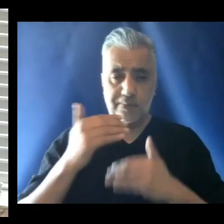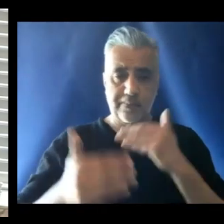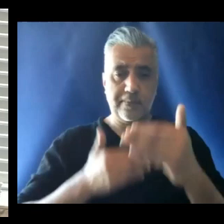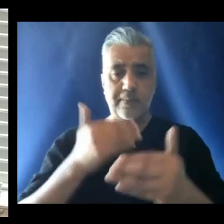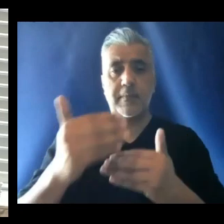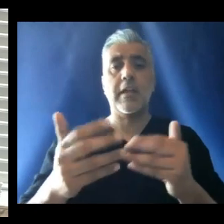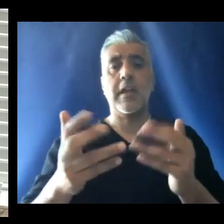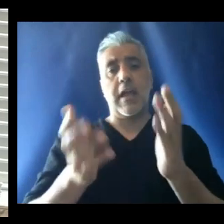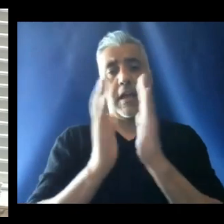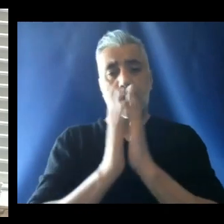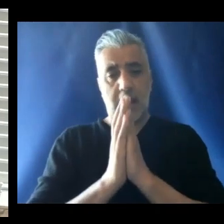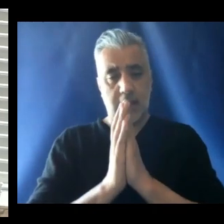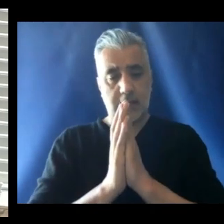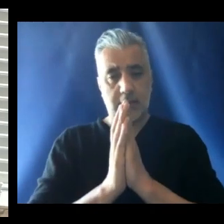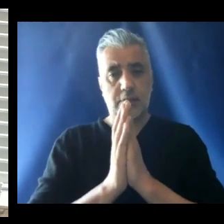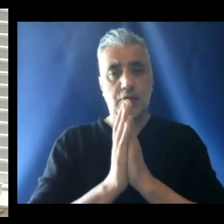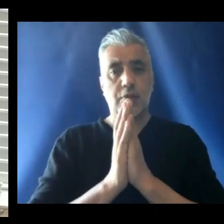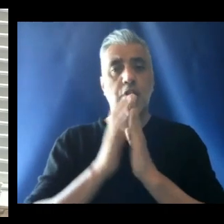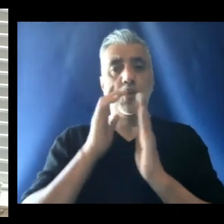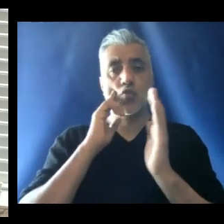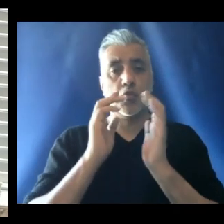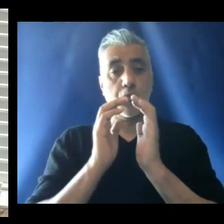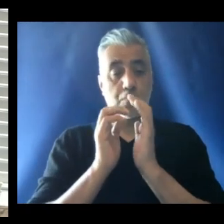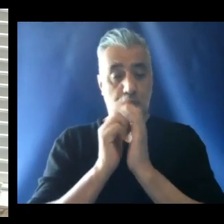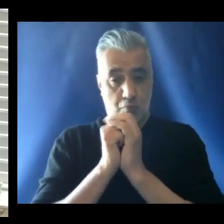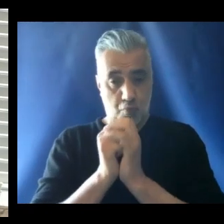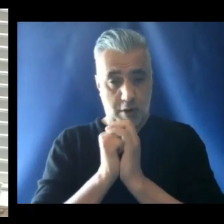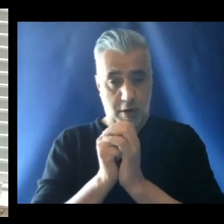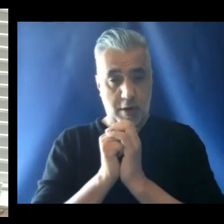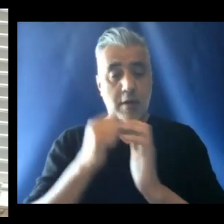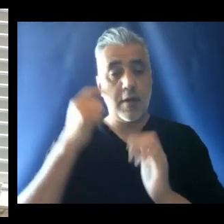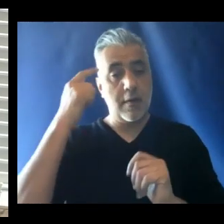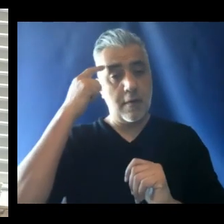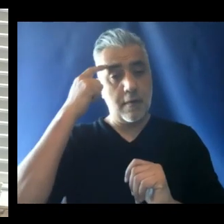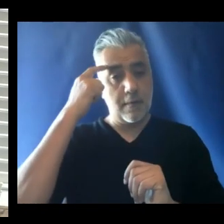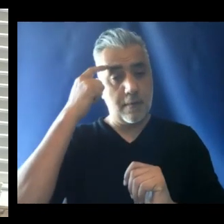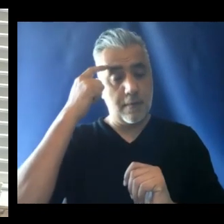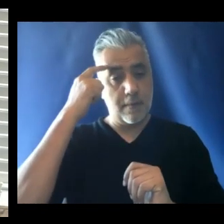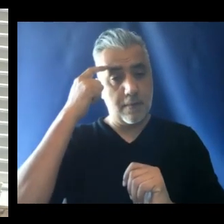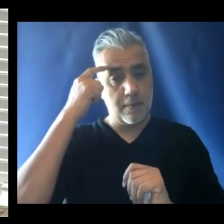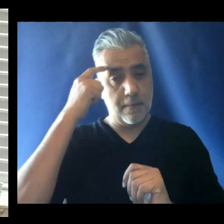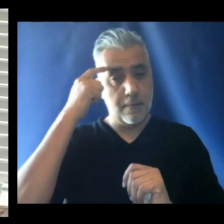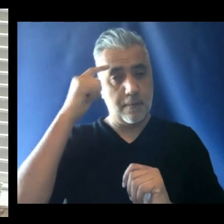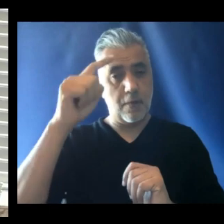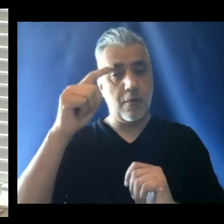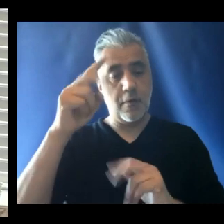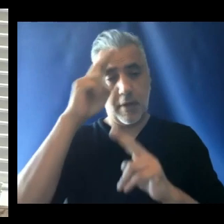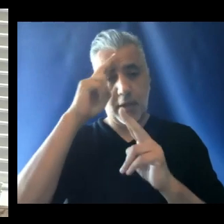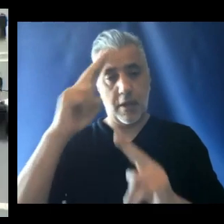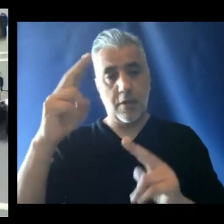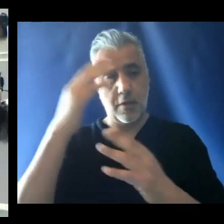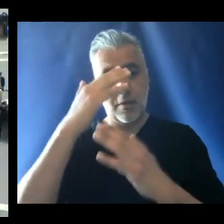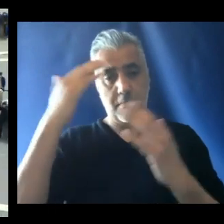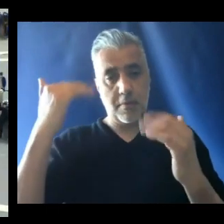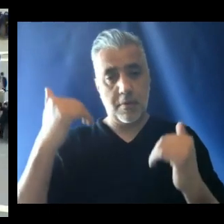and asks us to pray for the Hail Mary.